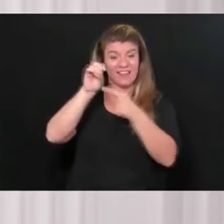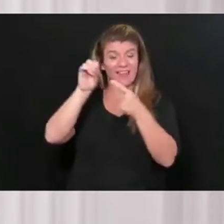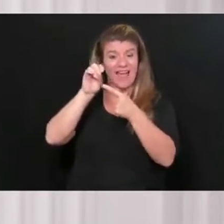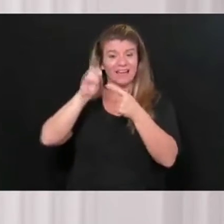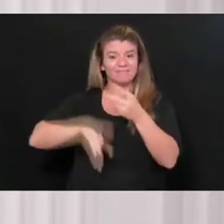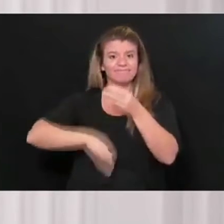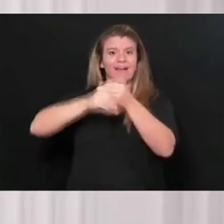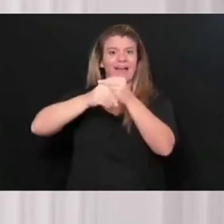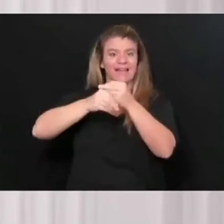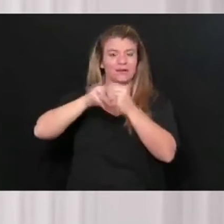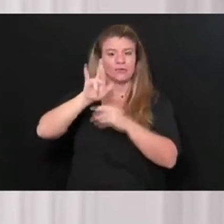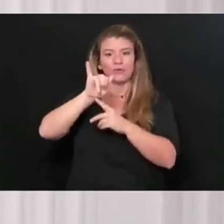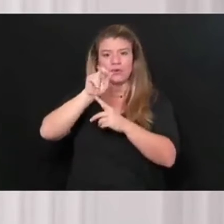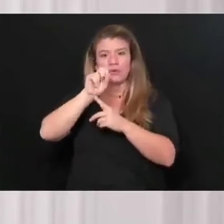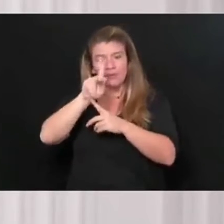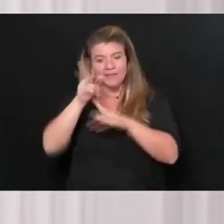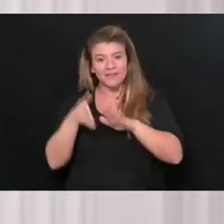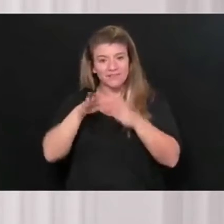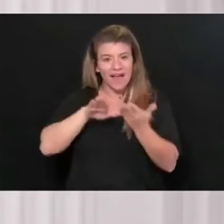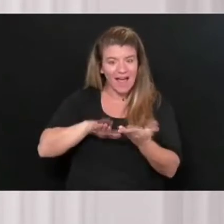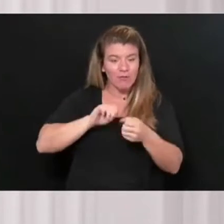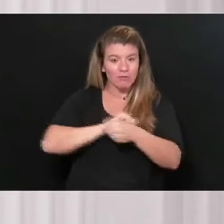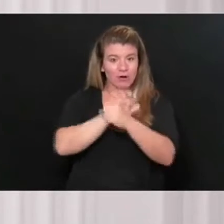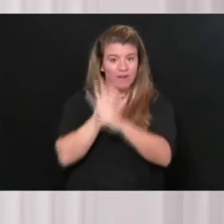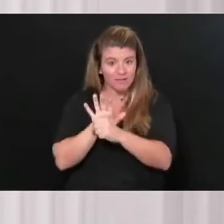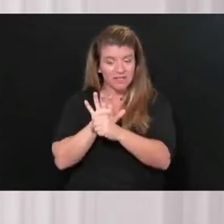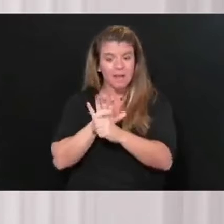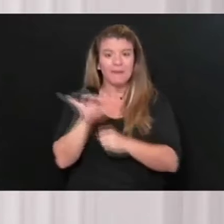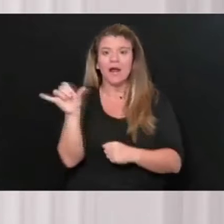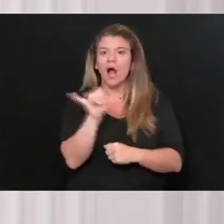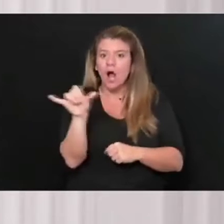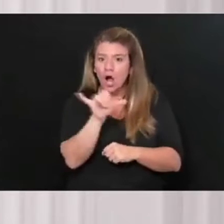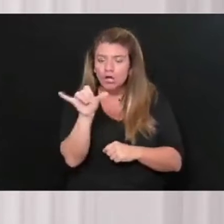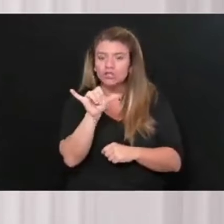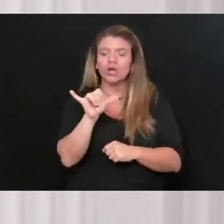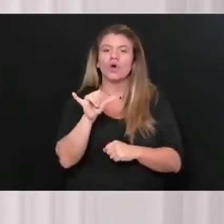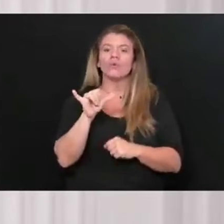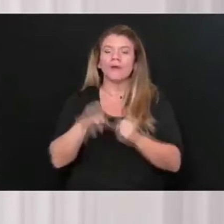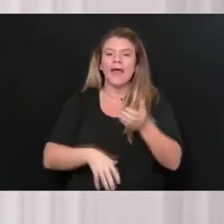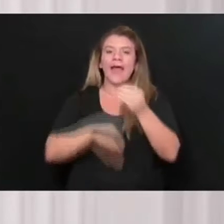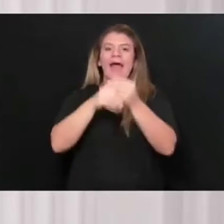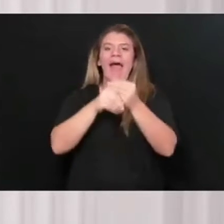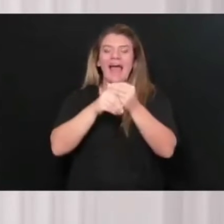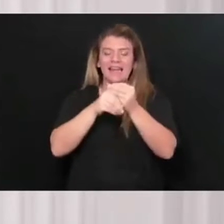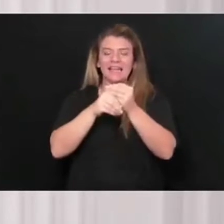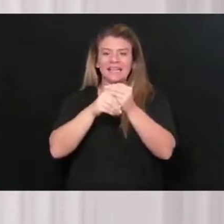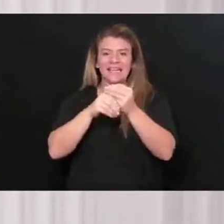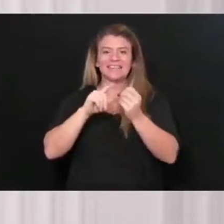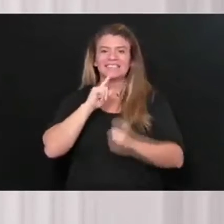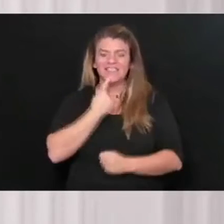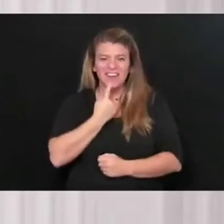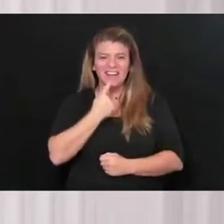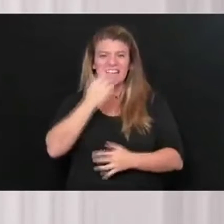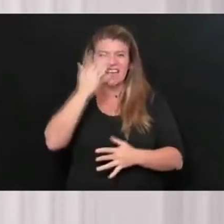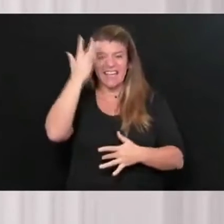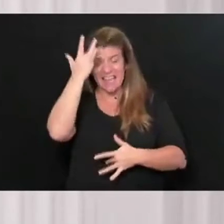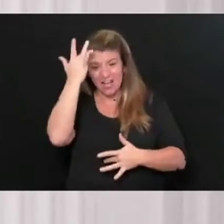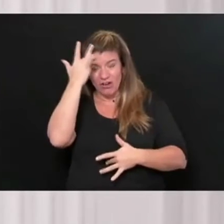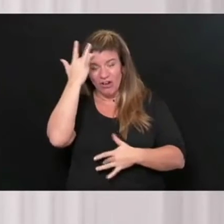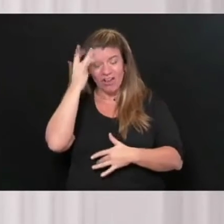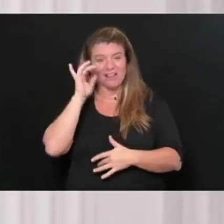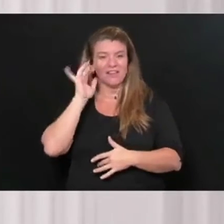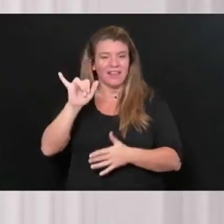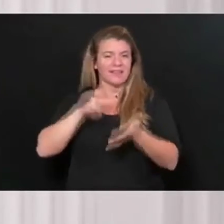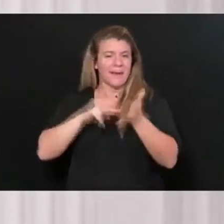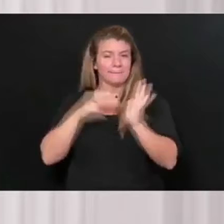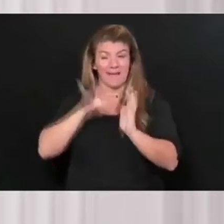of dying with COVID-19, but also have a much higher risk to get severely ill, to end up in the hospital, to